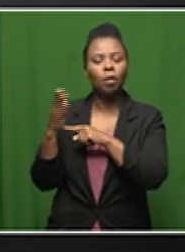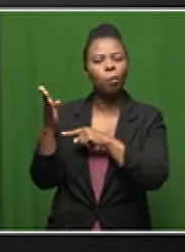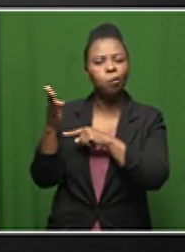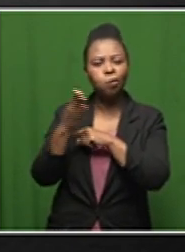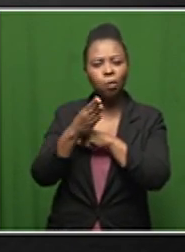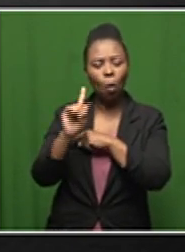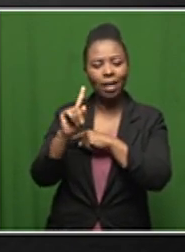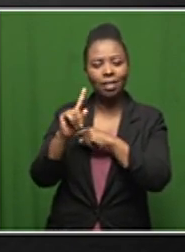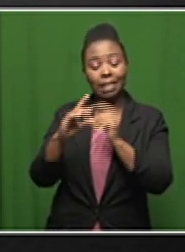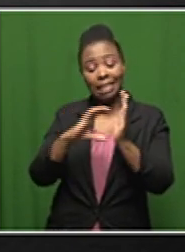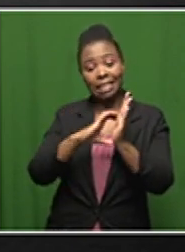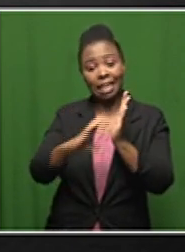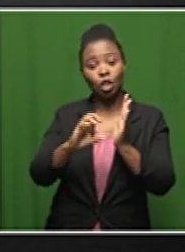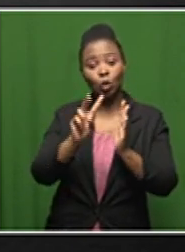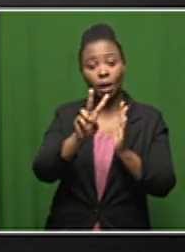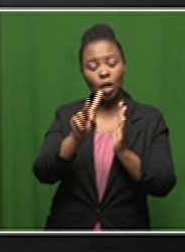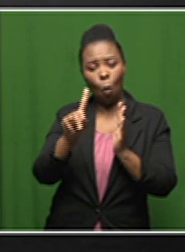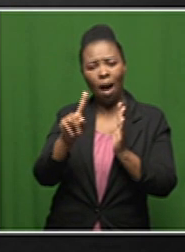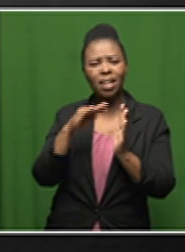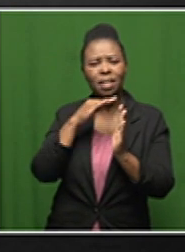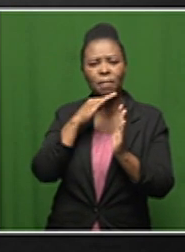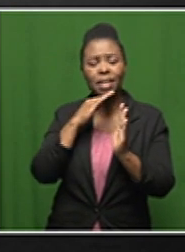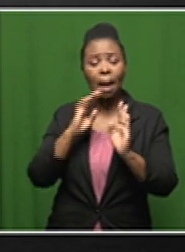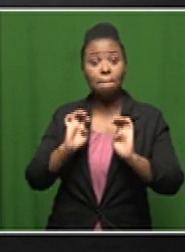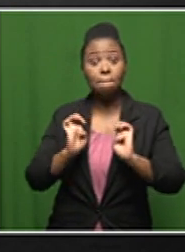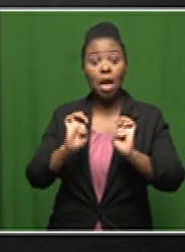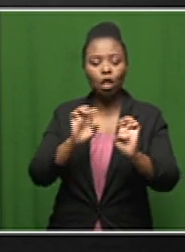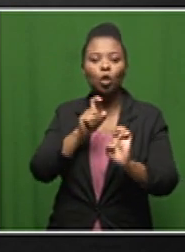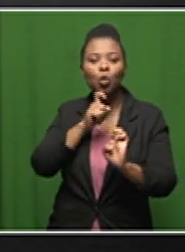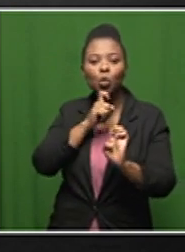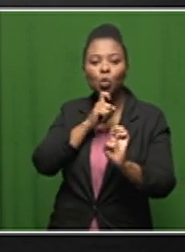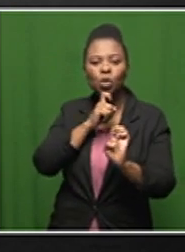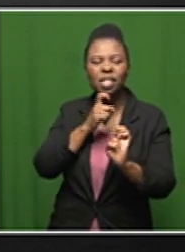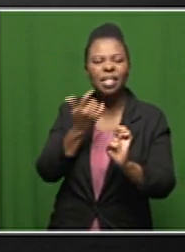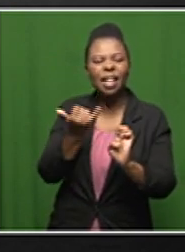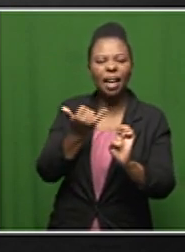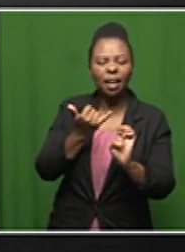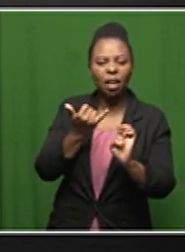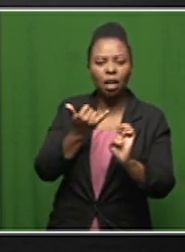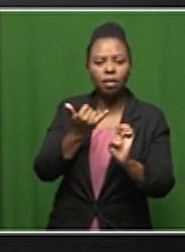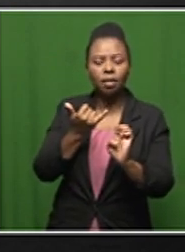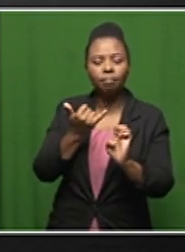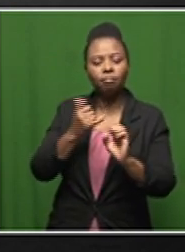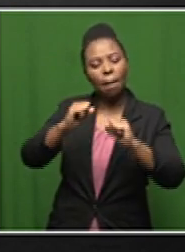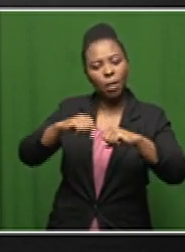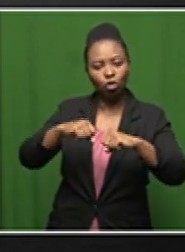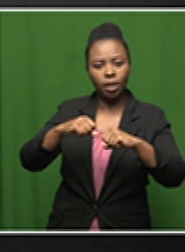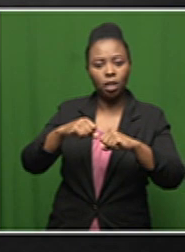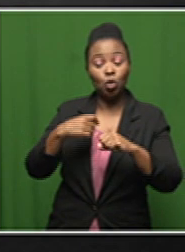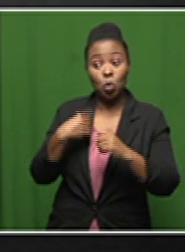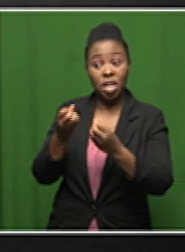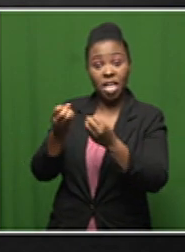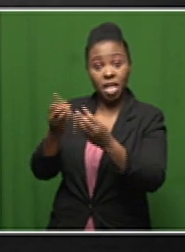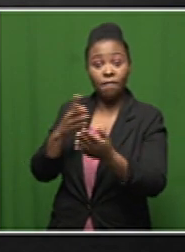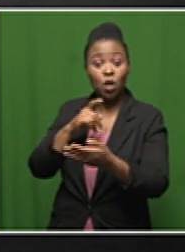section 21 which is basically an emergency use uh type of authorization that we would give for the true for the use of